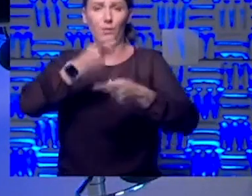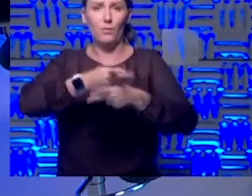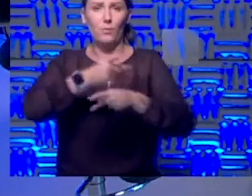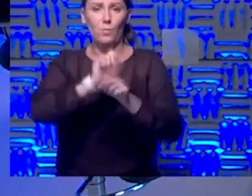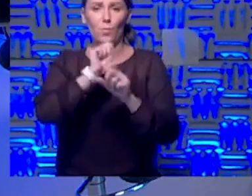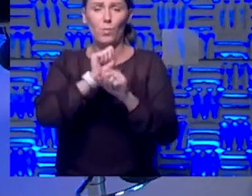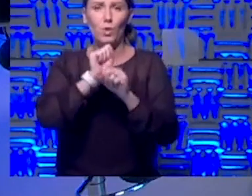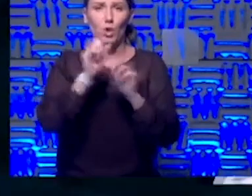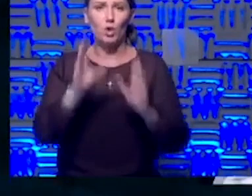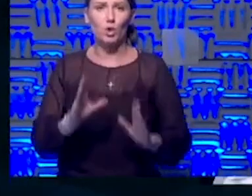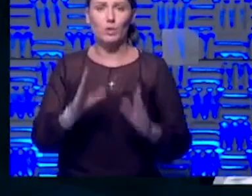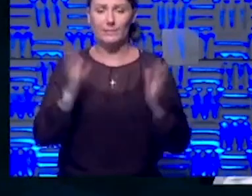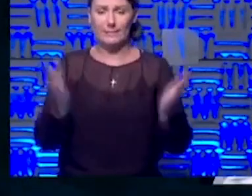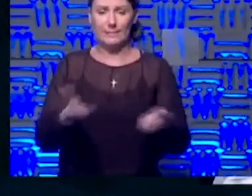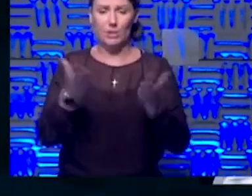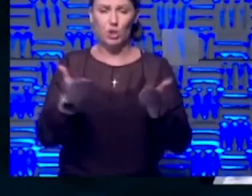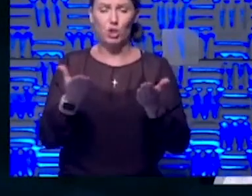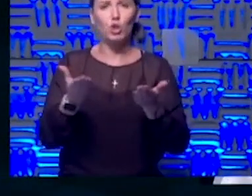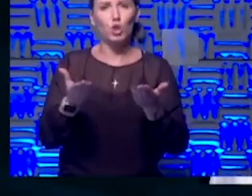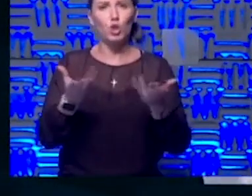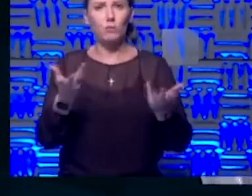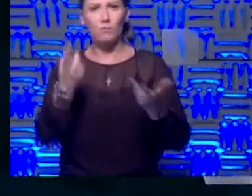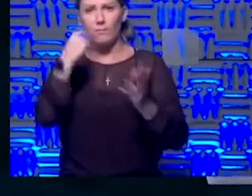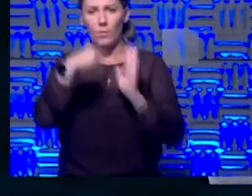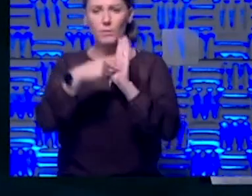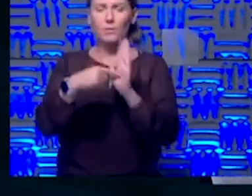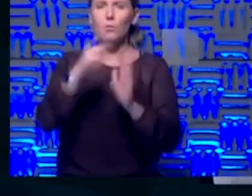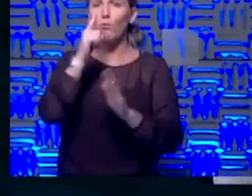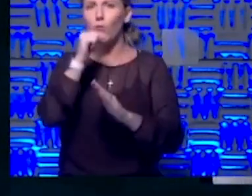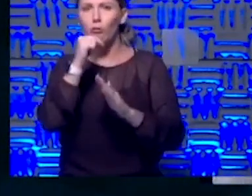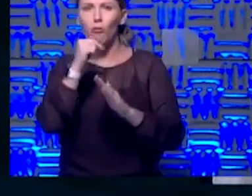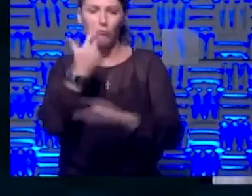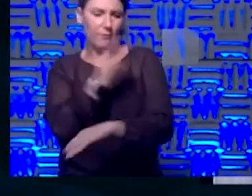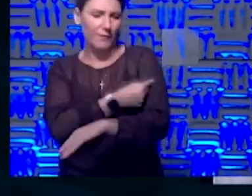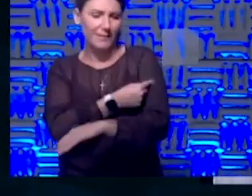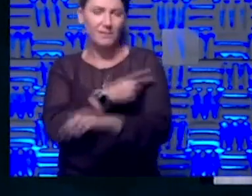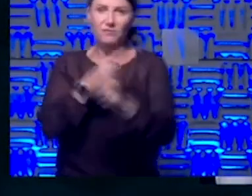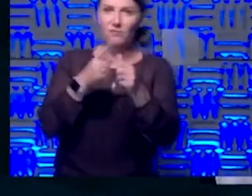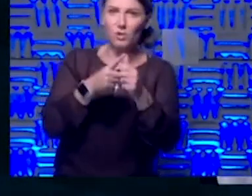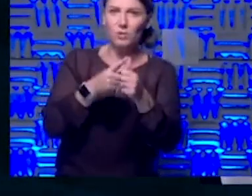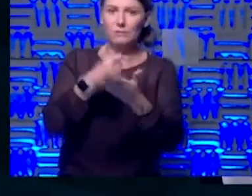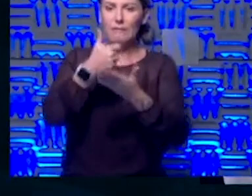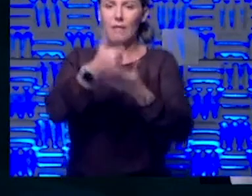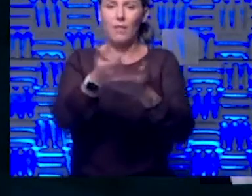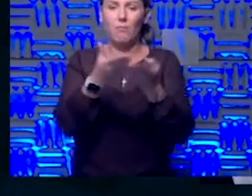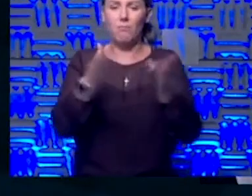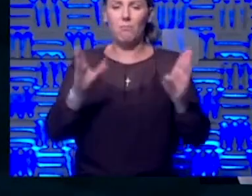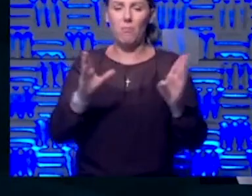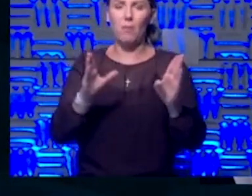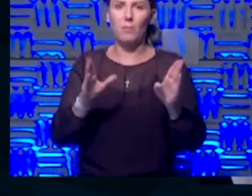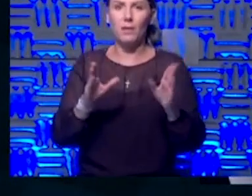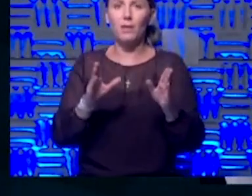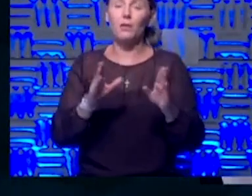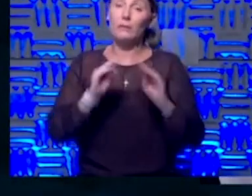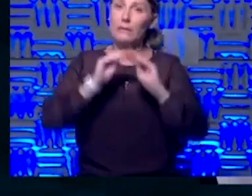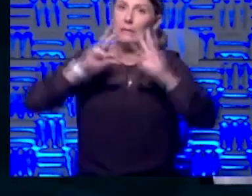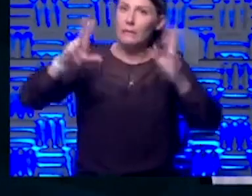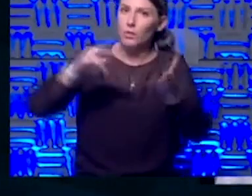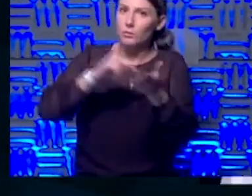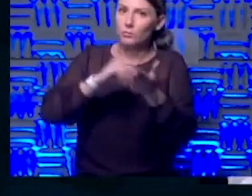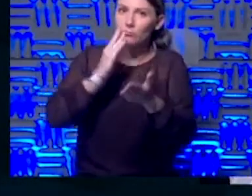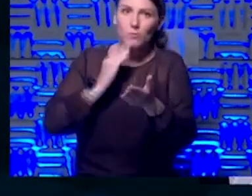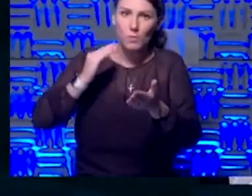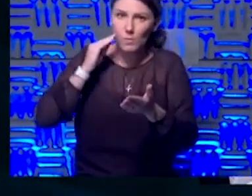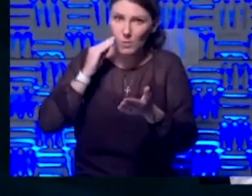who do you think we would want to vaccinate first? Because I think it'll help the public to understand how we approach it, clearly nursing homes, etc.